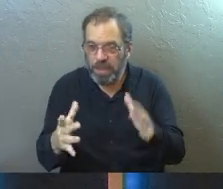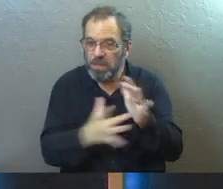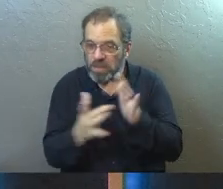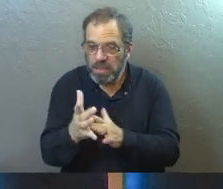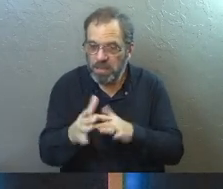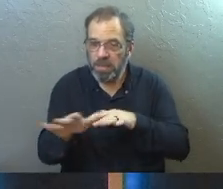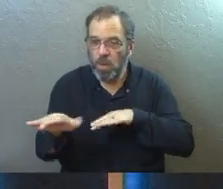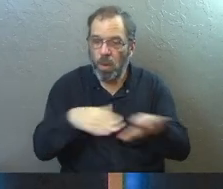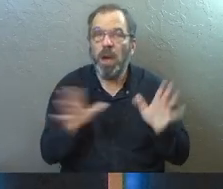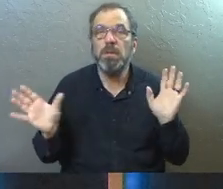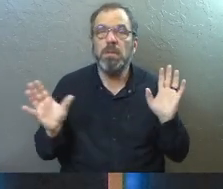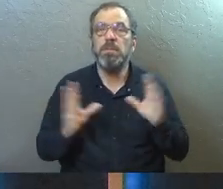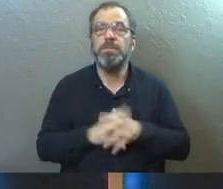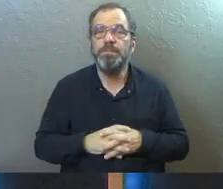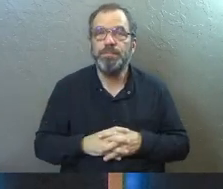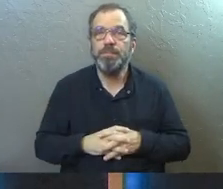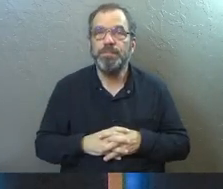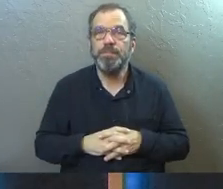that Jesus walked.